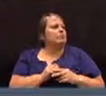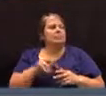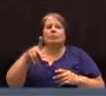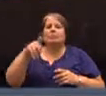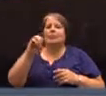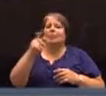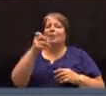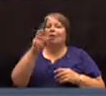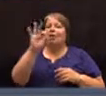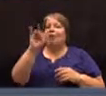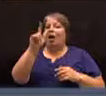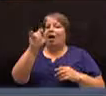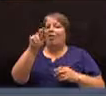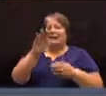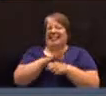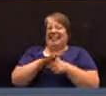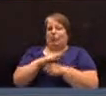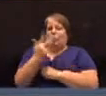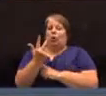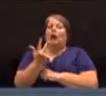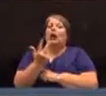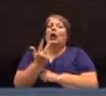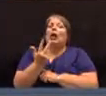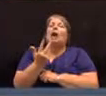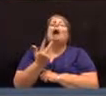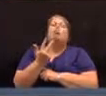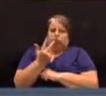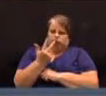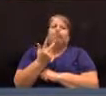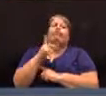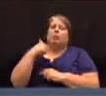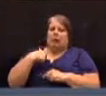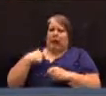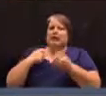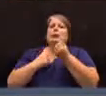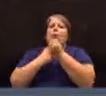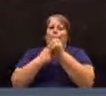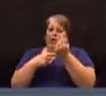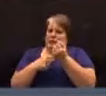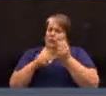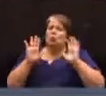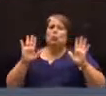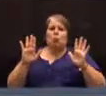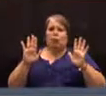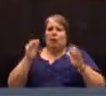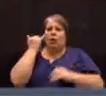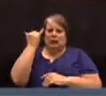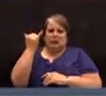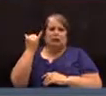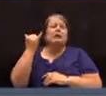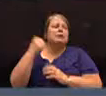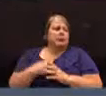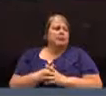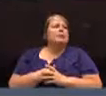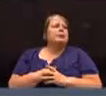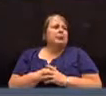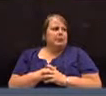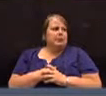Peter Valley in District 3. I, I too, support this, um, wholeheartedly, this, this move. Um,